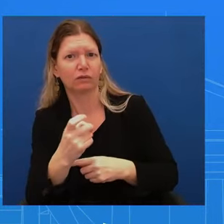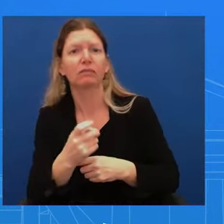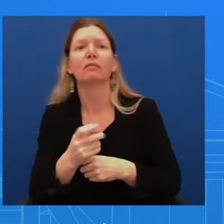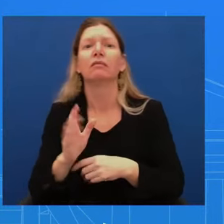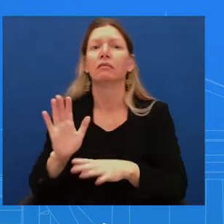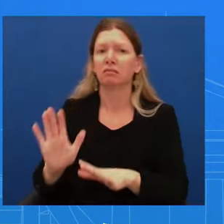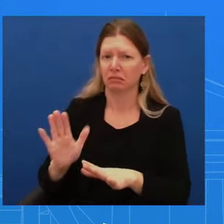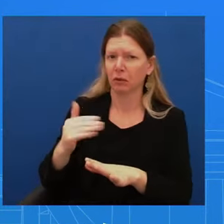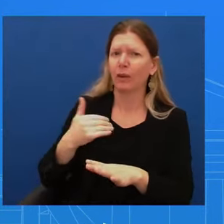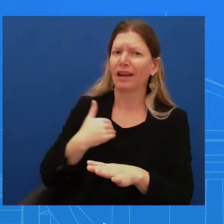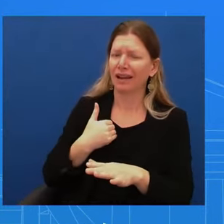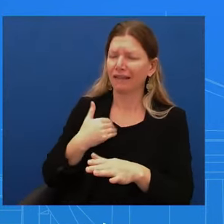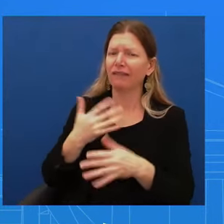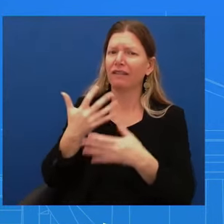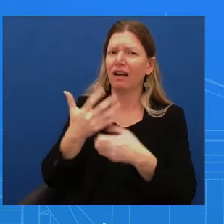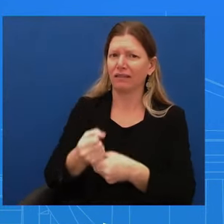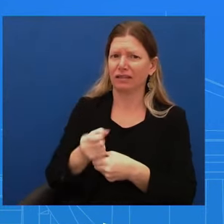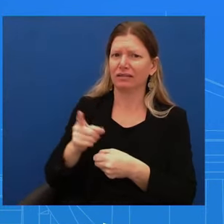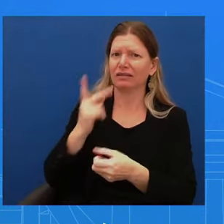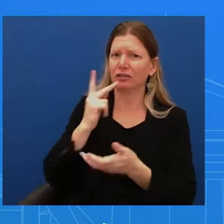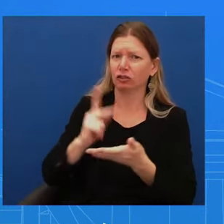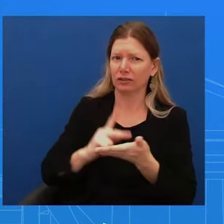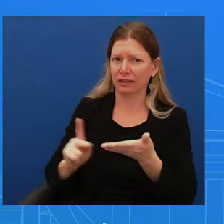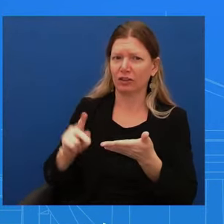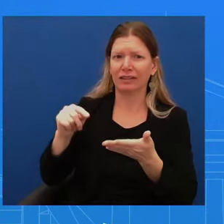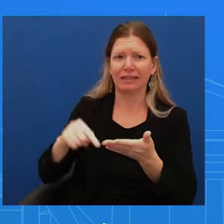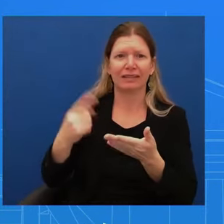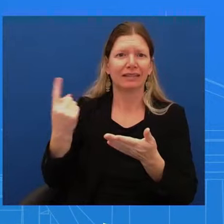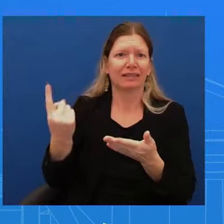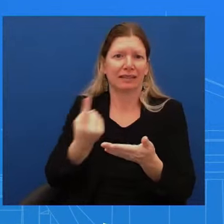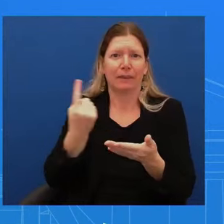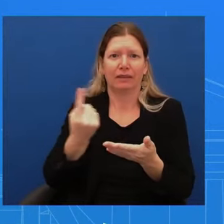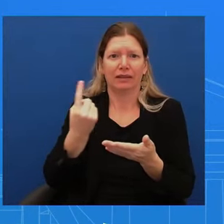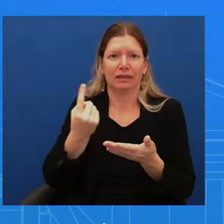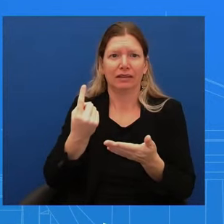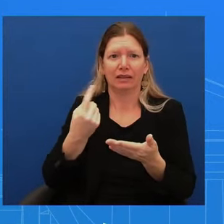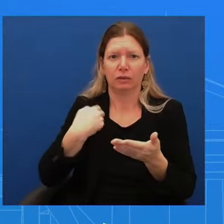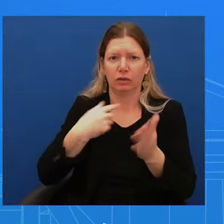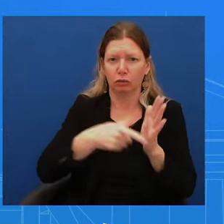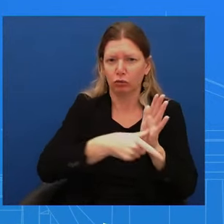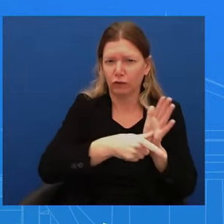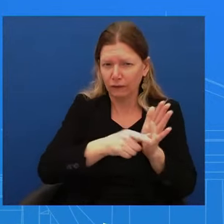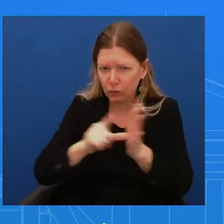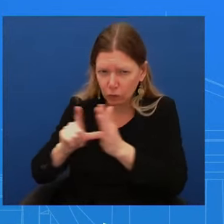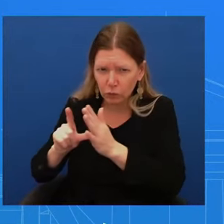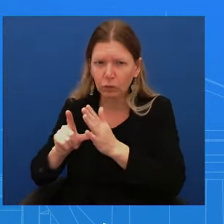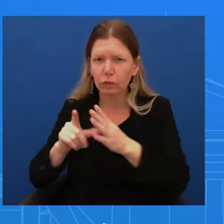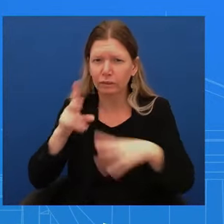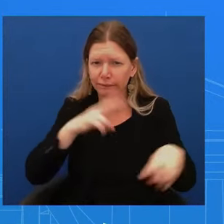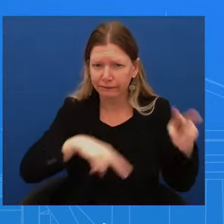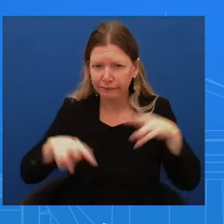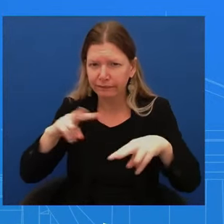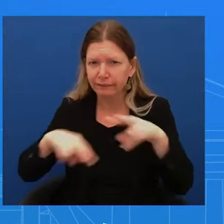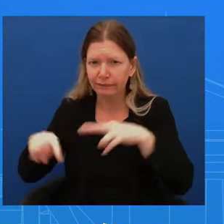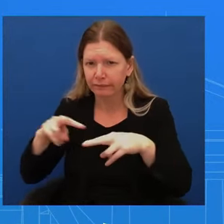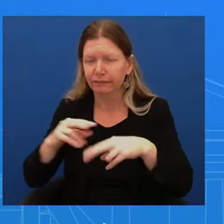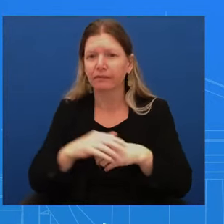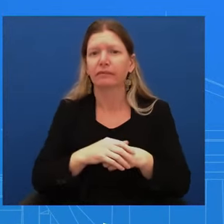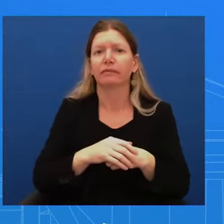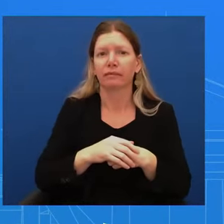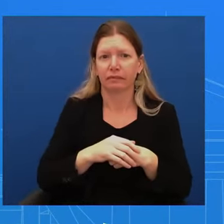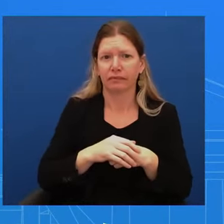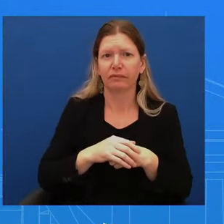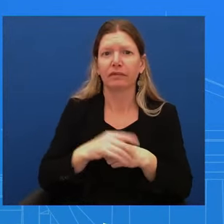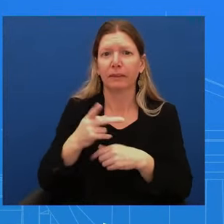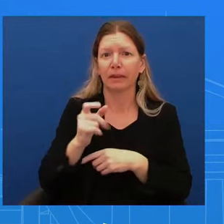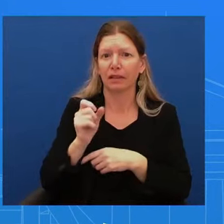there is a review that that the Pentagon is doing. They announced that yesterday. They're going to take a review of the of of how this process